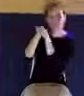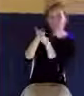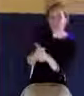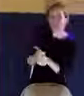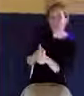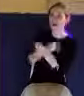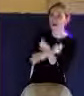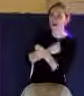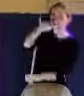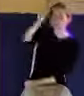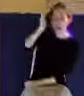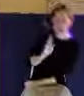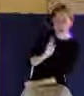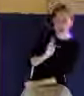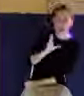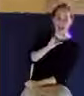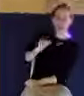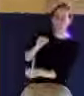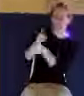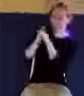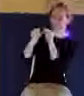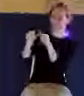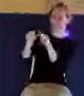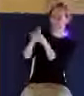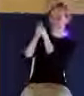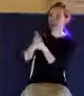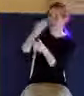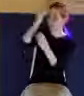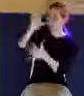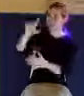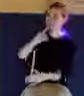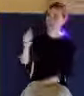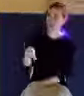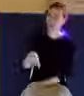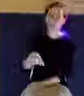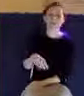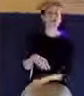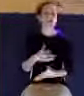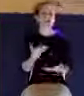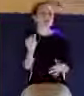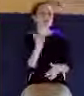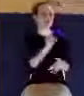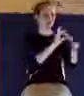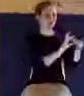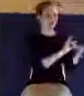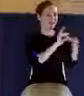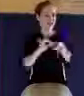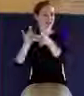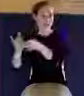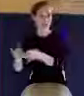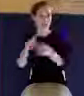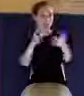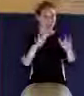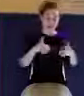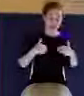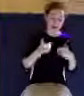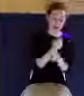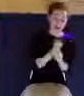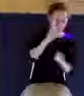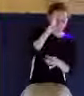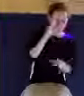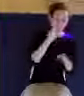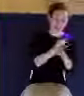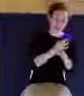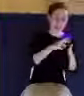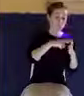progression. You'll have saving faith, and that saving faith will be manifested because you will love the people of God. And when you love the people of God, you're going to